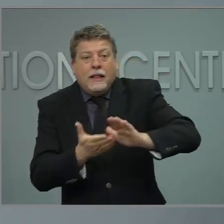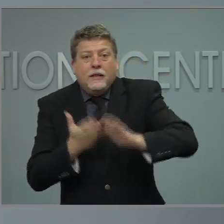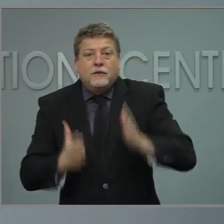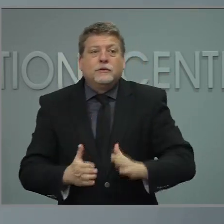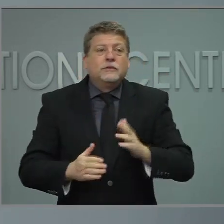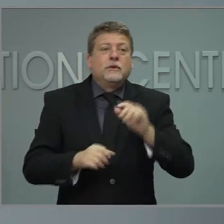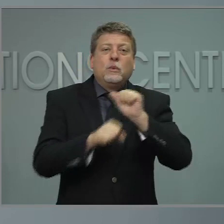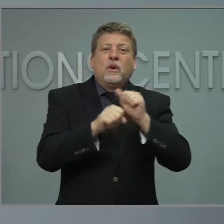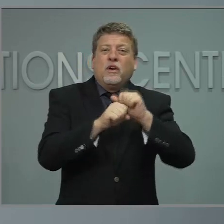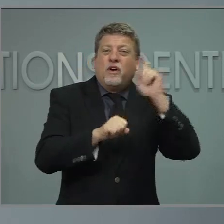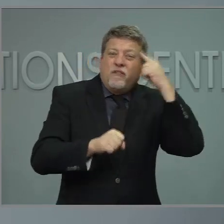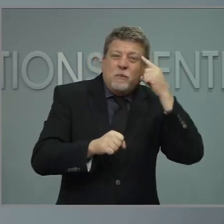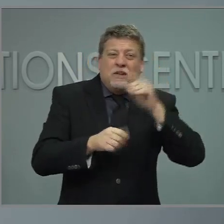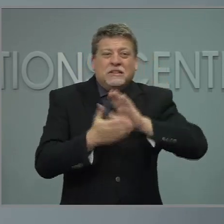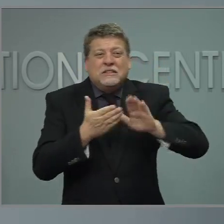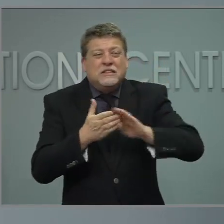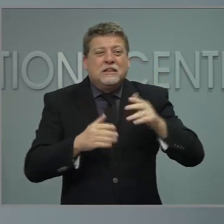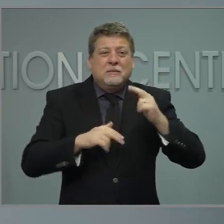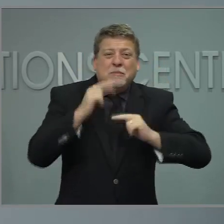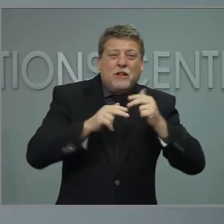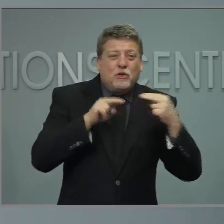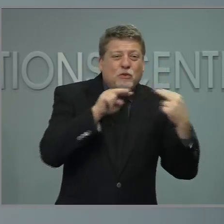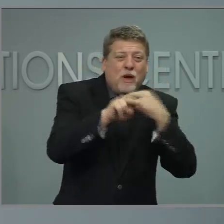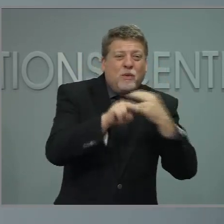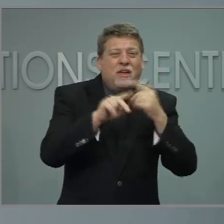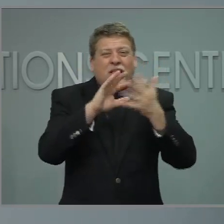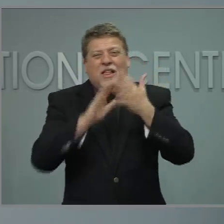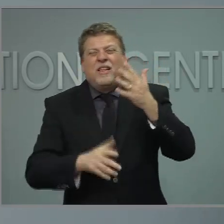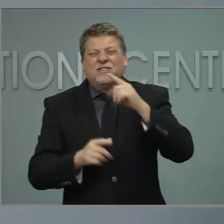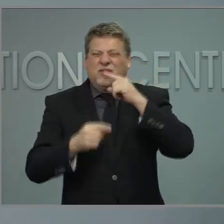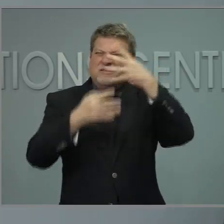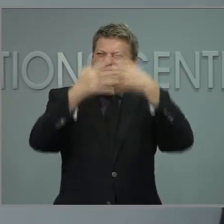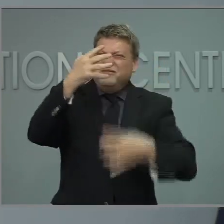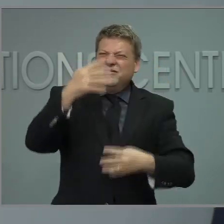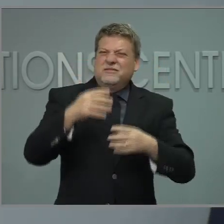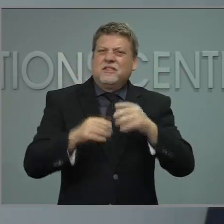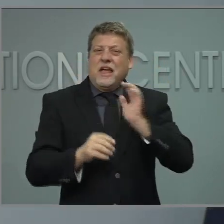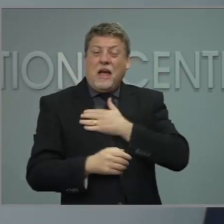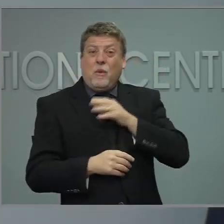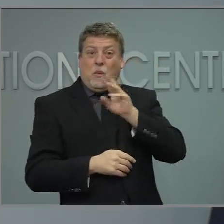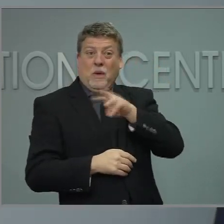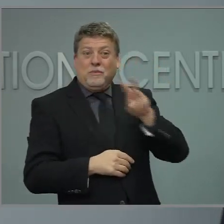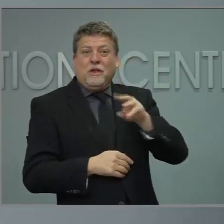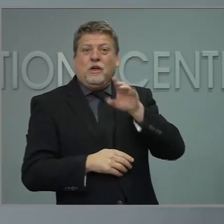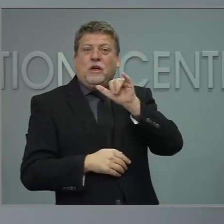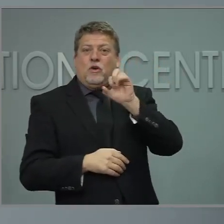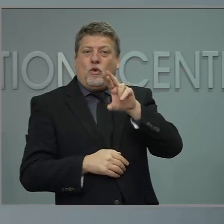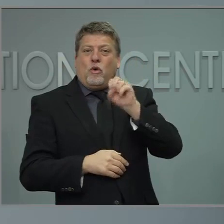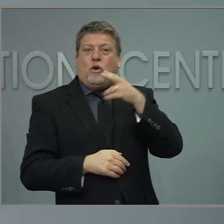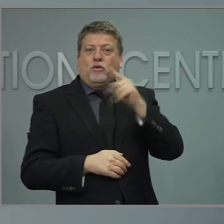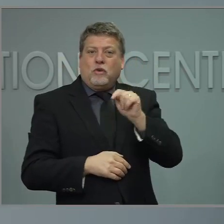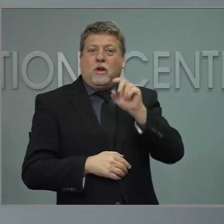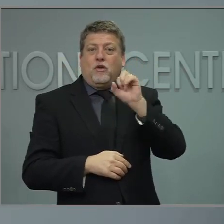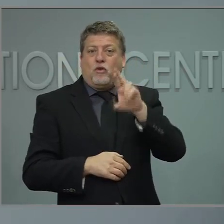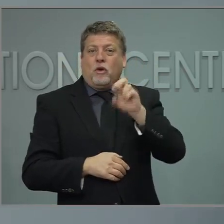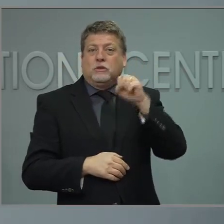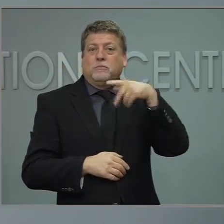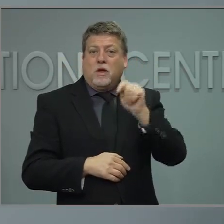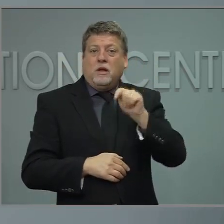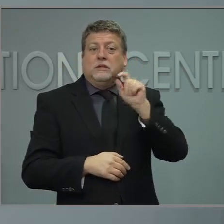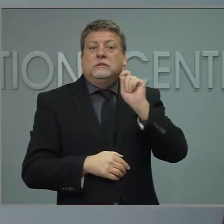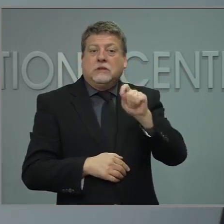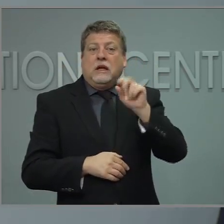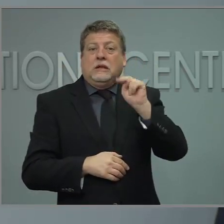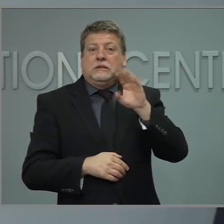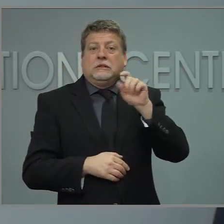public infrastructure, and others. You can find a complete list on our website, yourshot, yourspot.nc.gov.